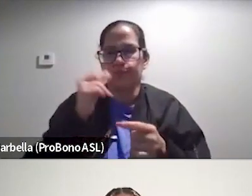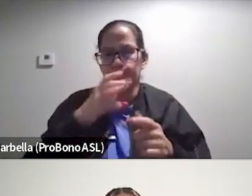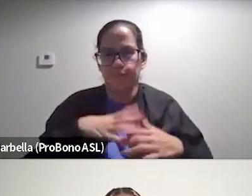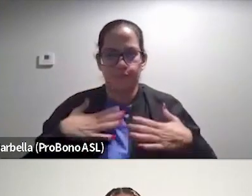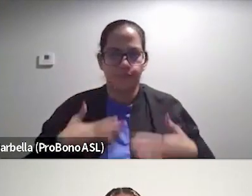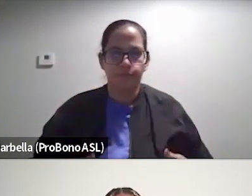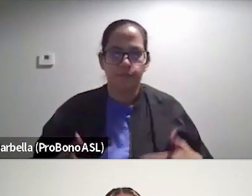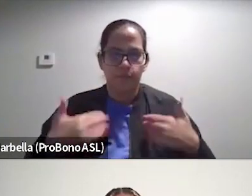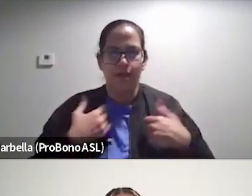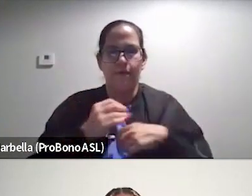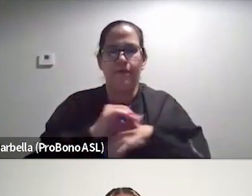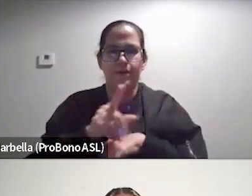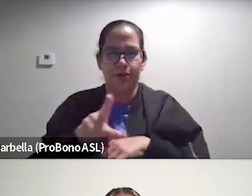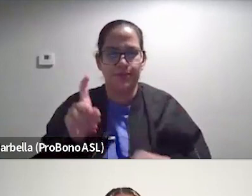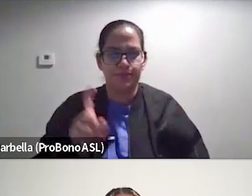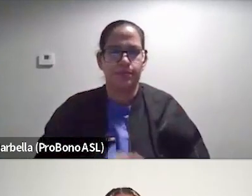have affected you?